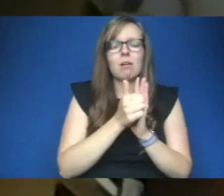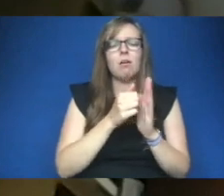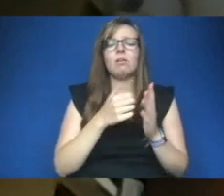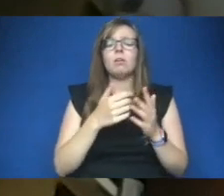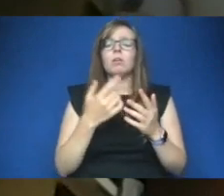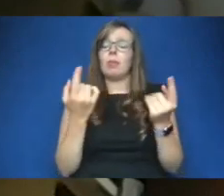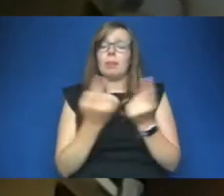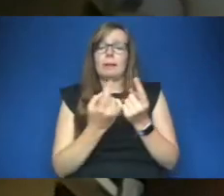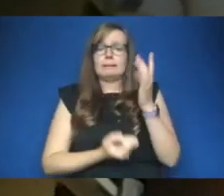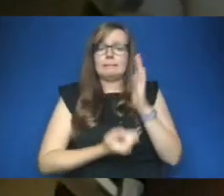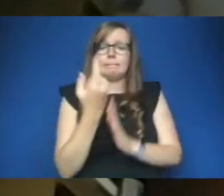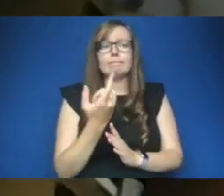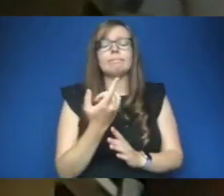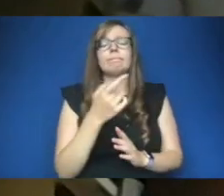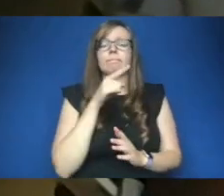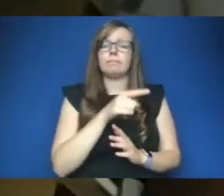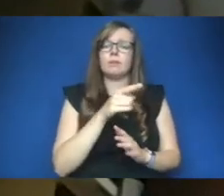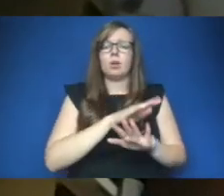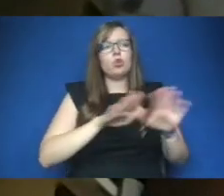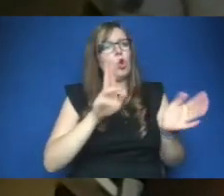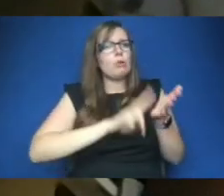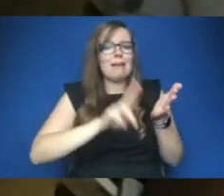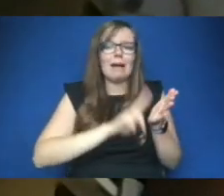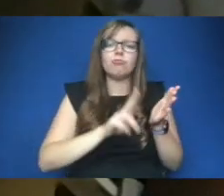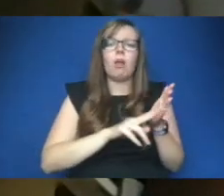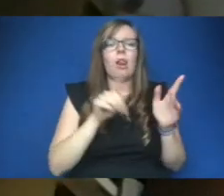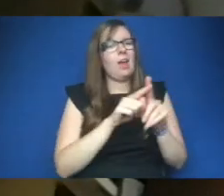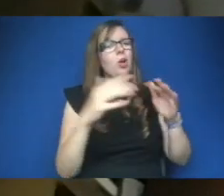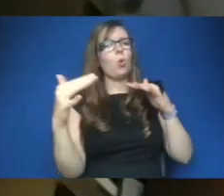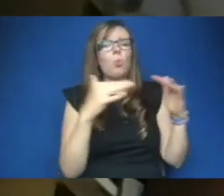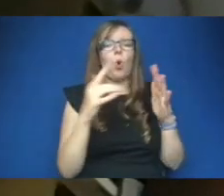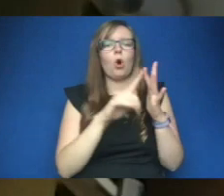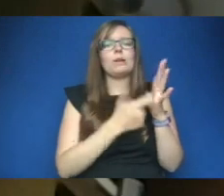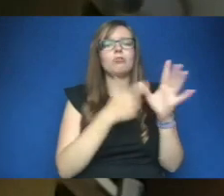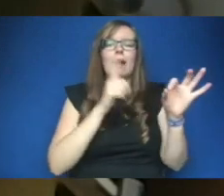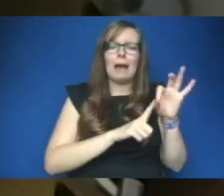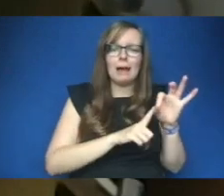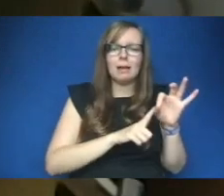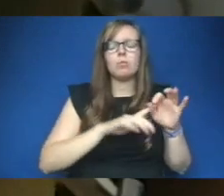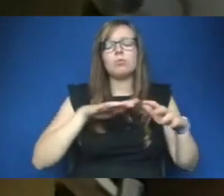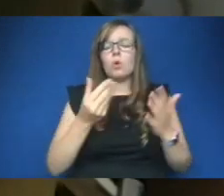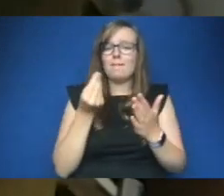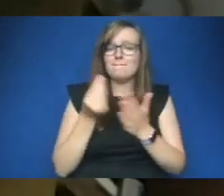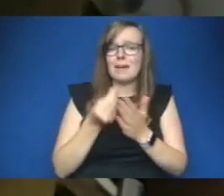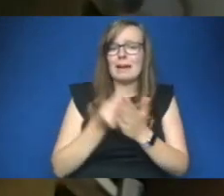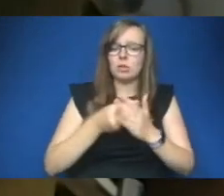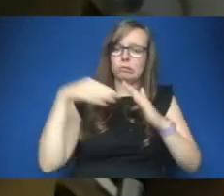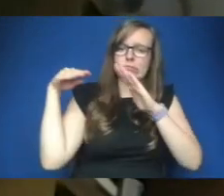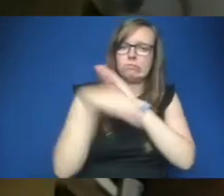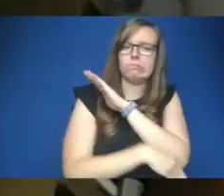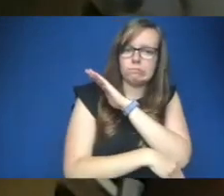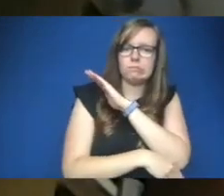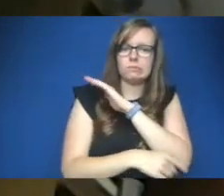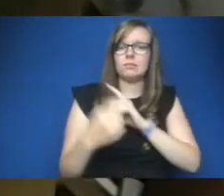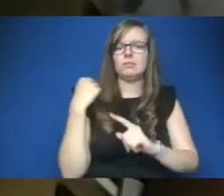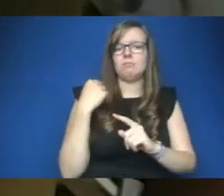military coups in chile or war in iraq and the crisis caused by the financial crashes 1929 if we read our history books but more recently